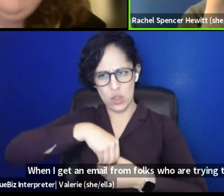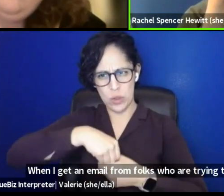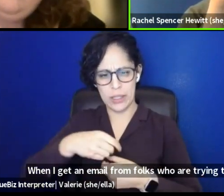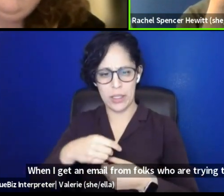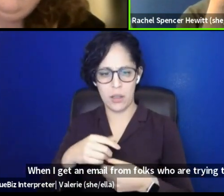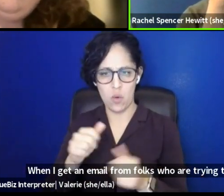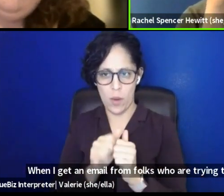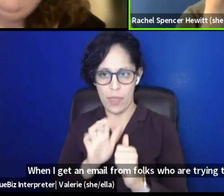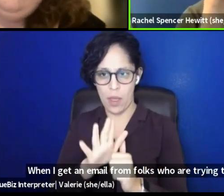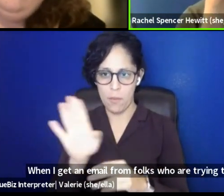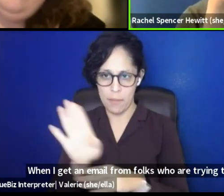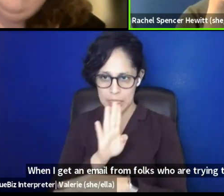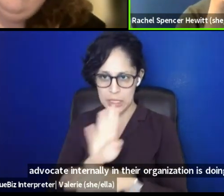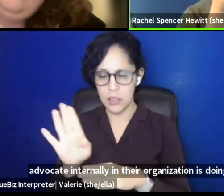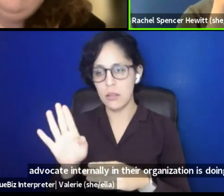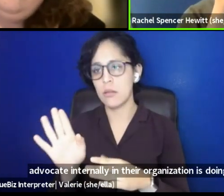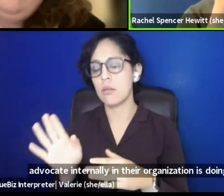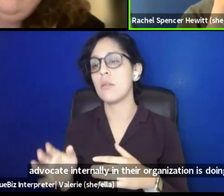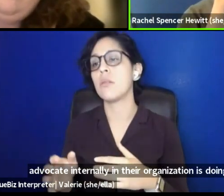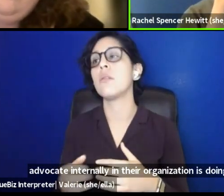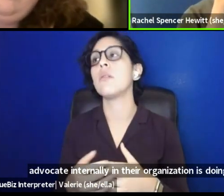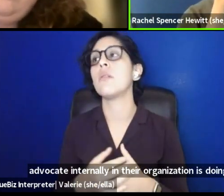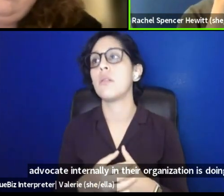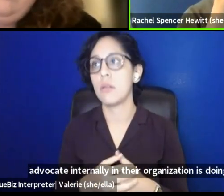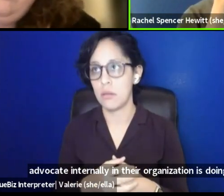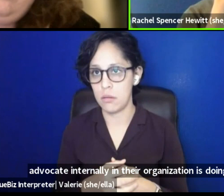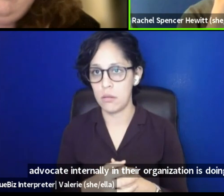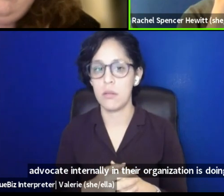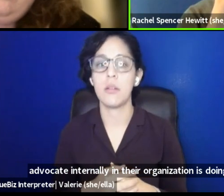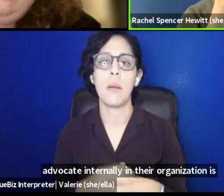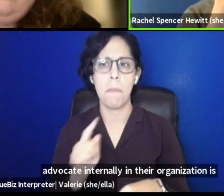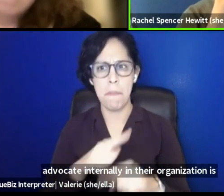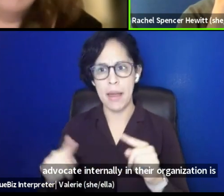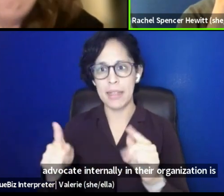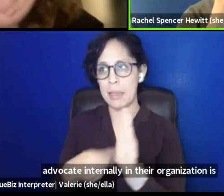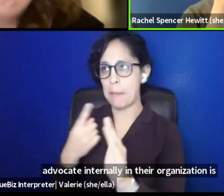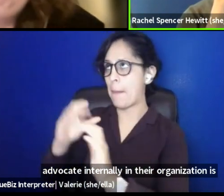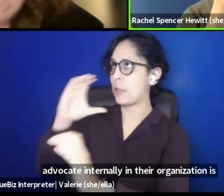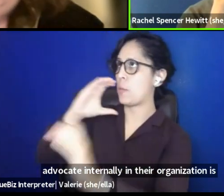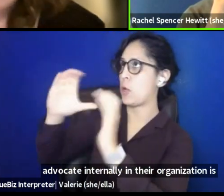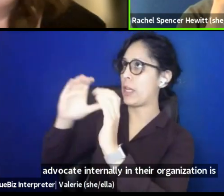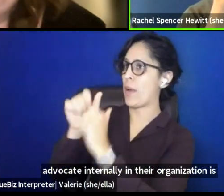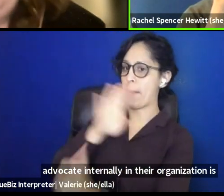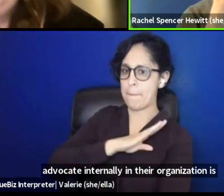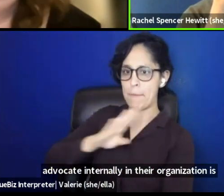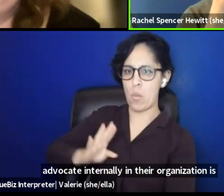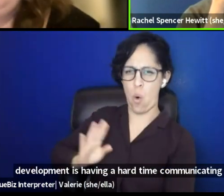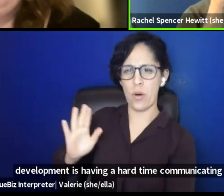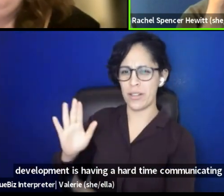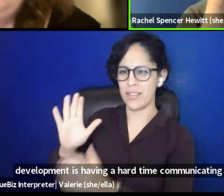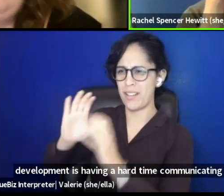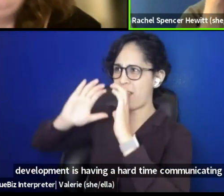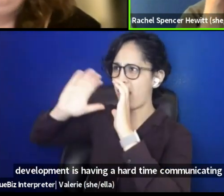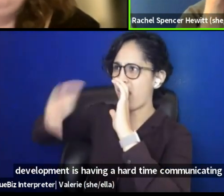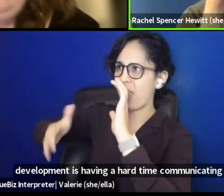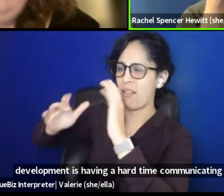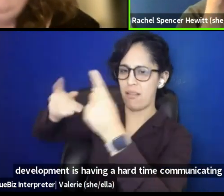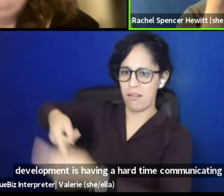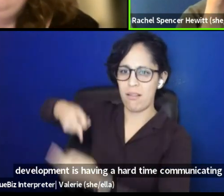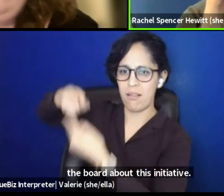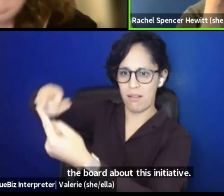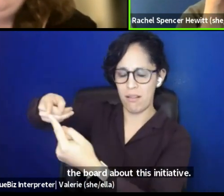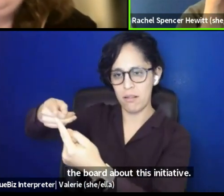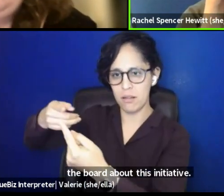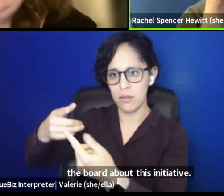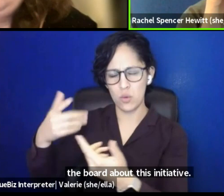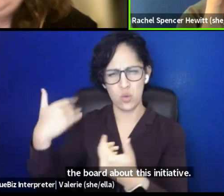is, um, development is having a hard time communicating with the board about this initiative. So before even going outside to